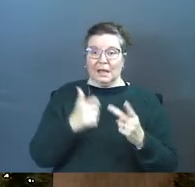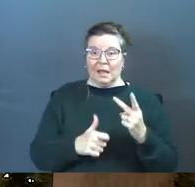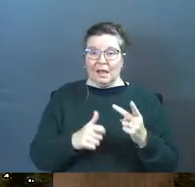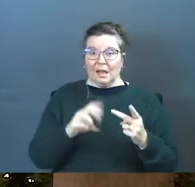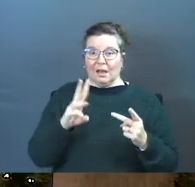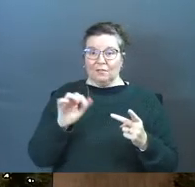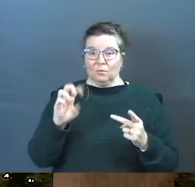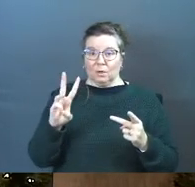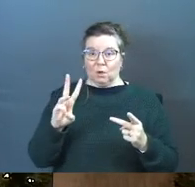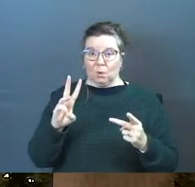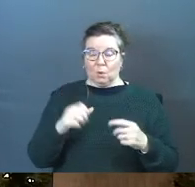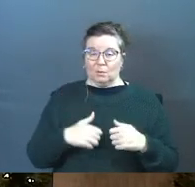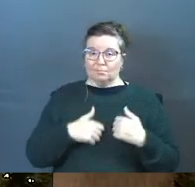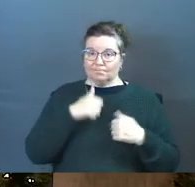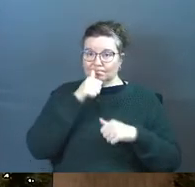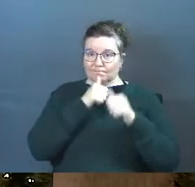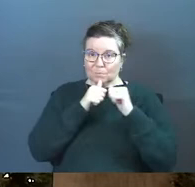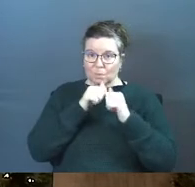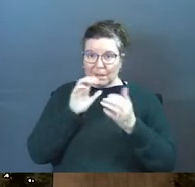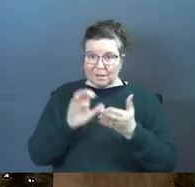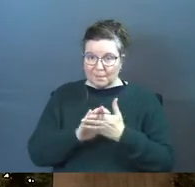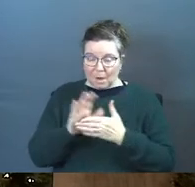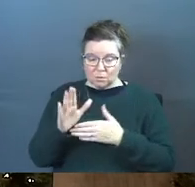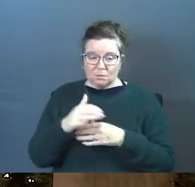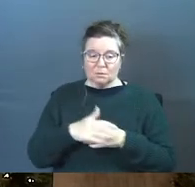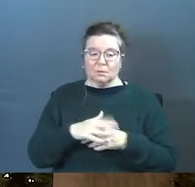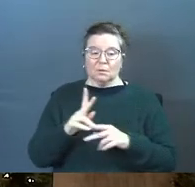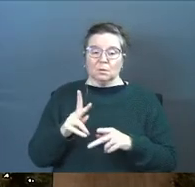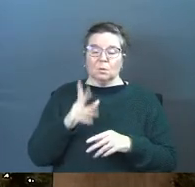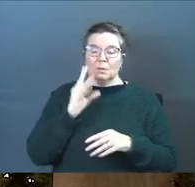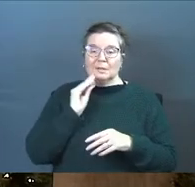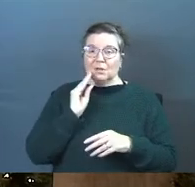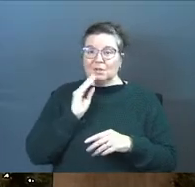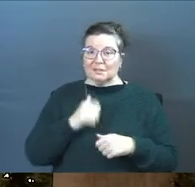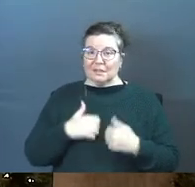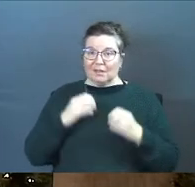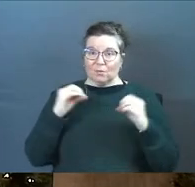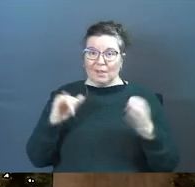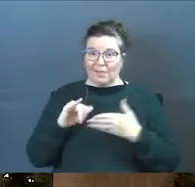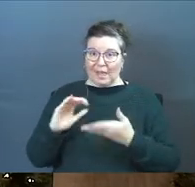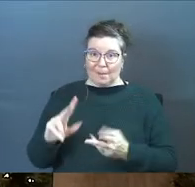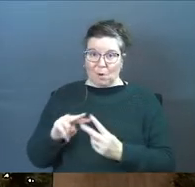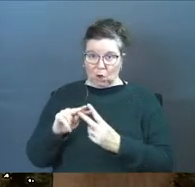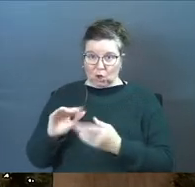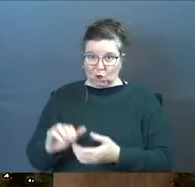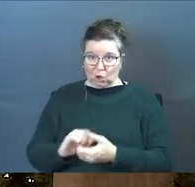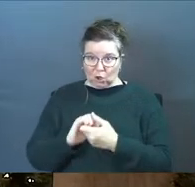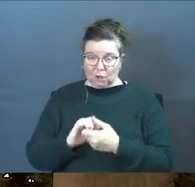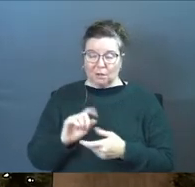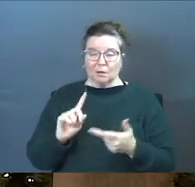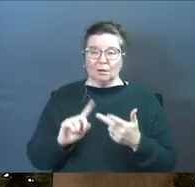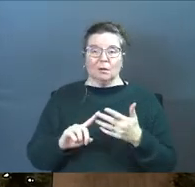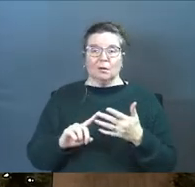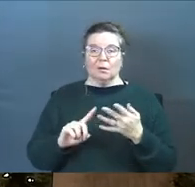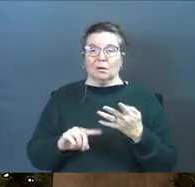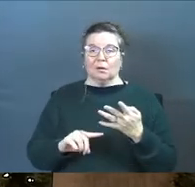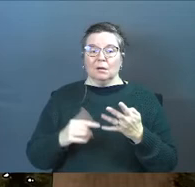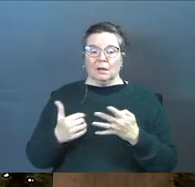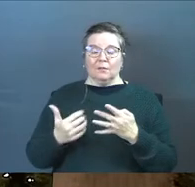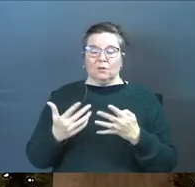single widow who goes to life without their spouse every single widower who goes through life without that partner every single